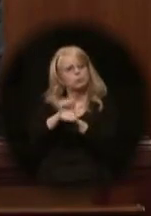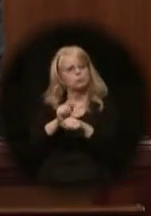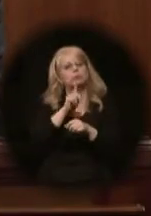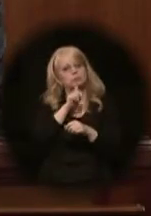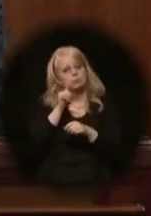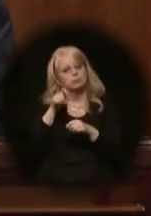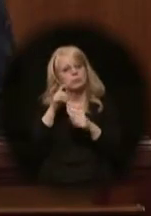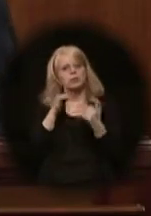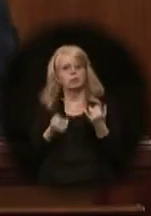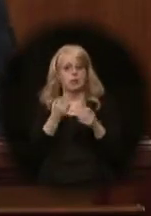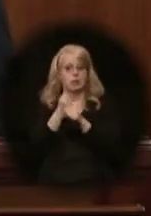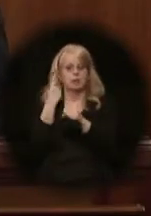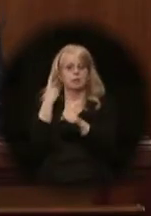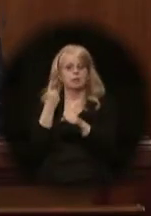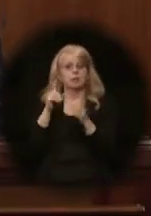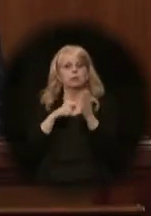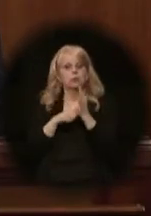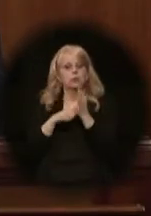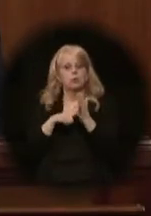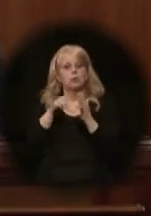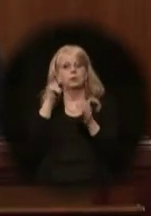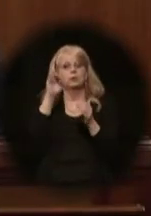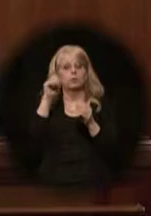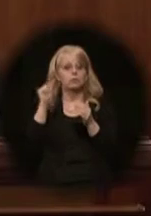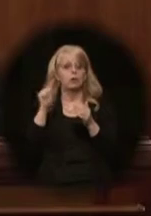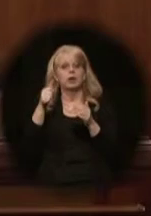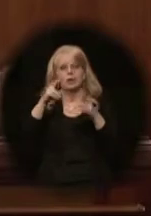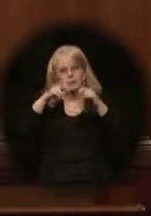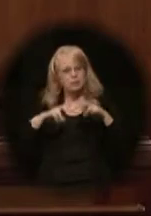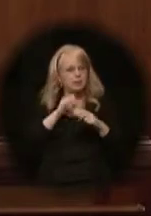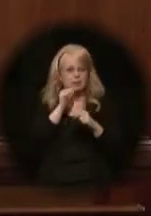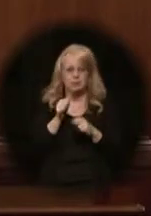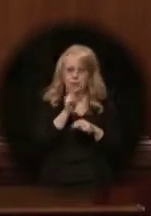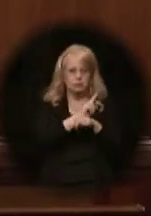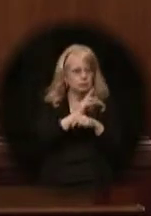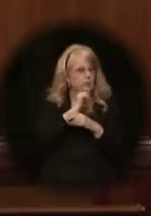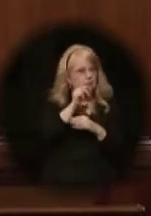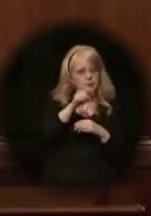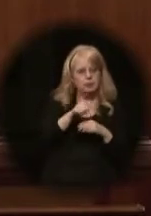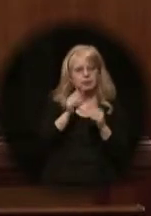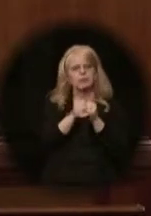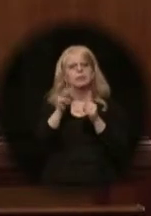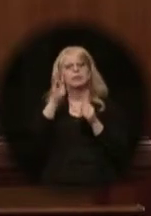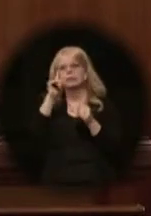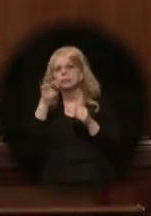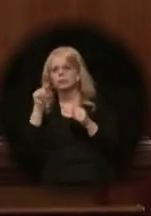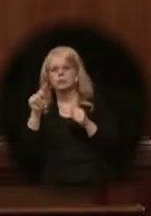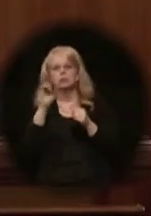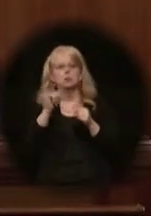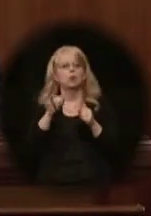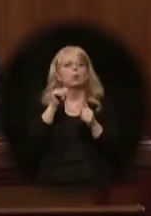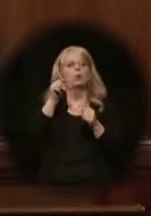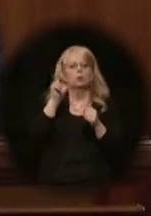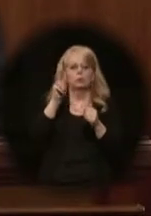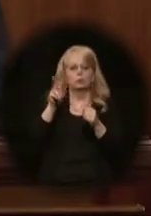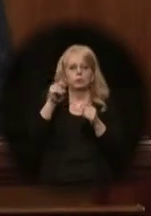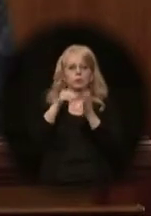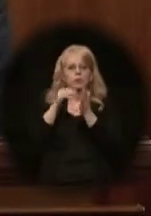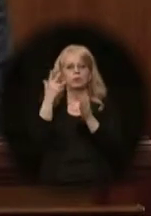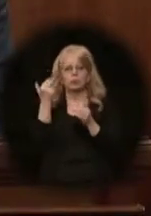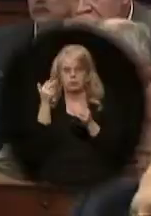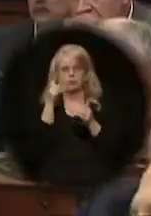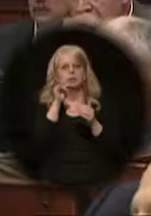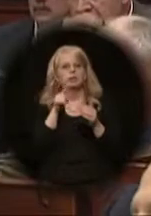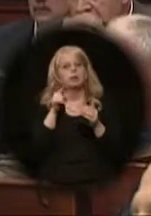Last year, demonstrated that the Terranova assessment was unused and unneeded by the districts. So in 2013, Alaska Department of